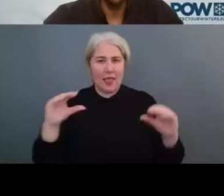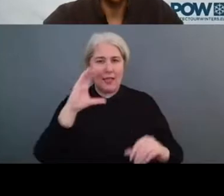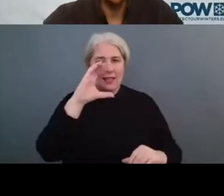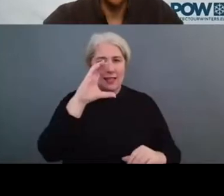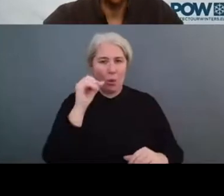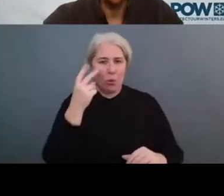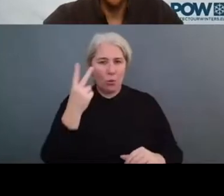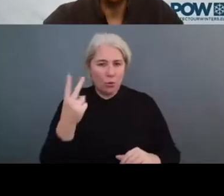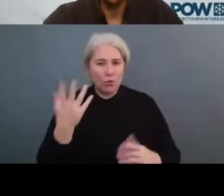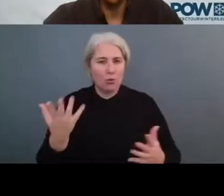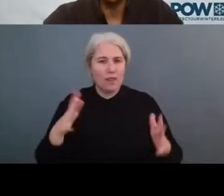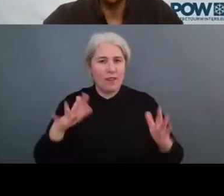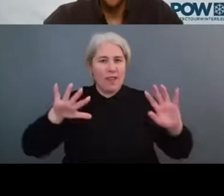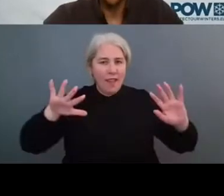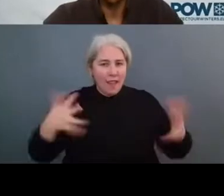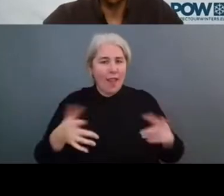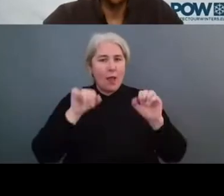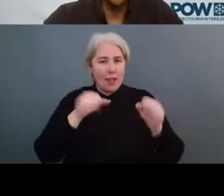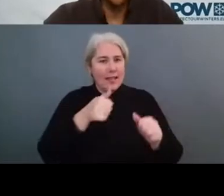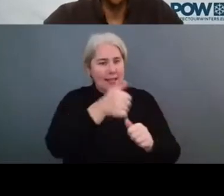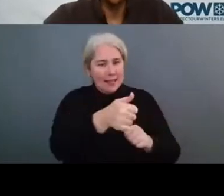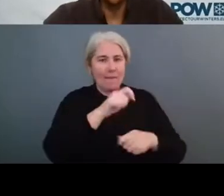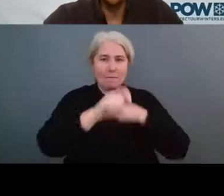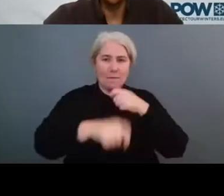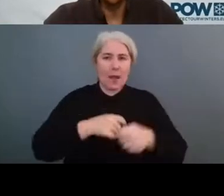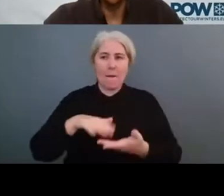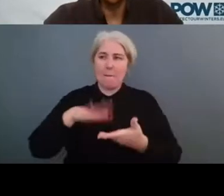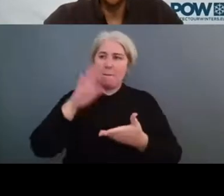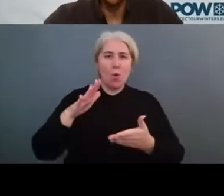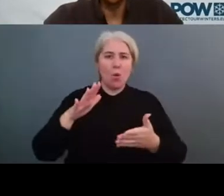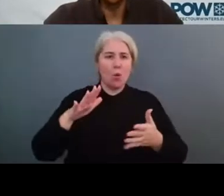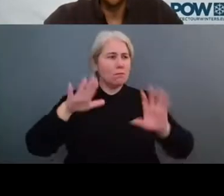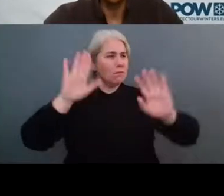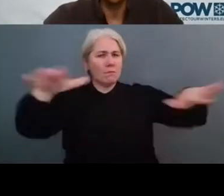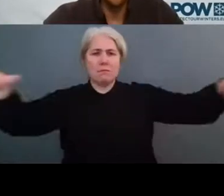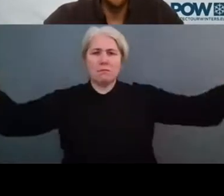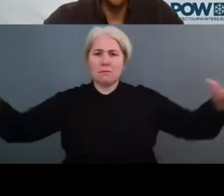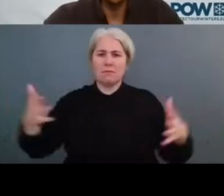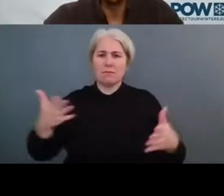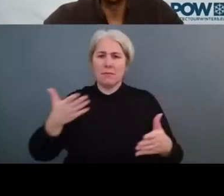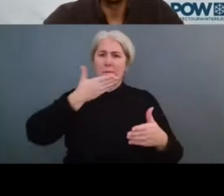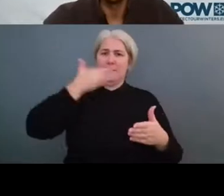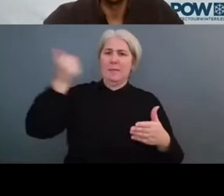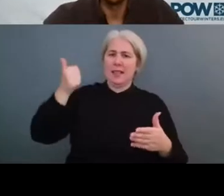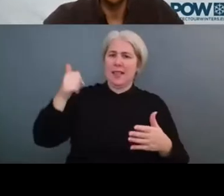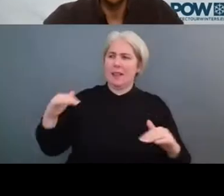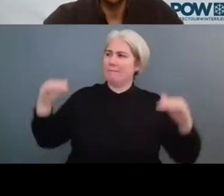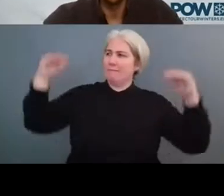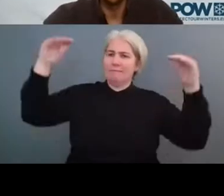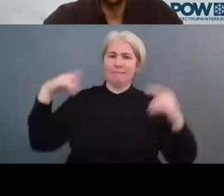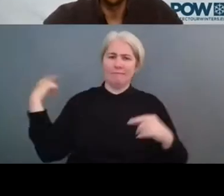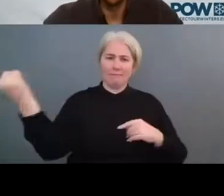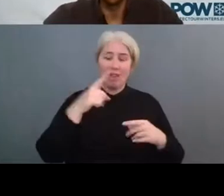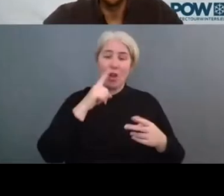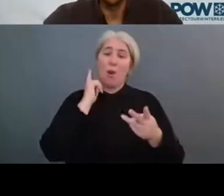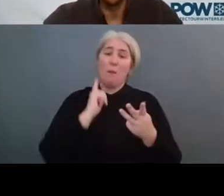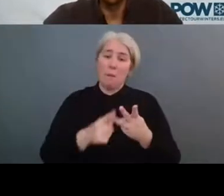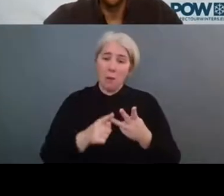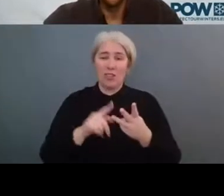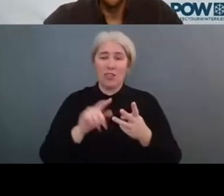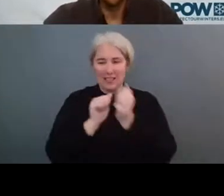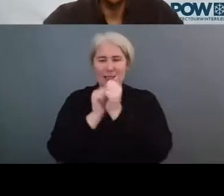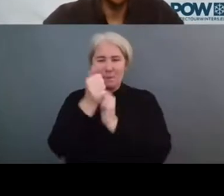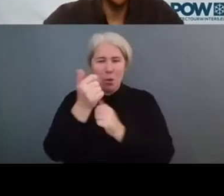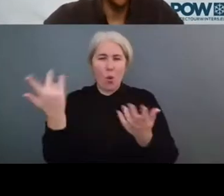better climate advocates. But obviously, this also includes the outdoor industry that has a huge role to play and a huge responsibility.